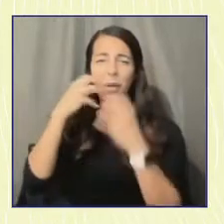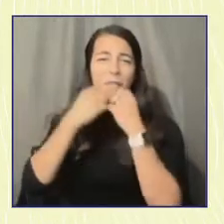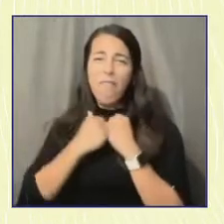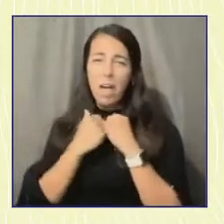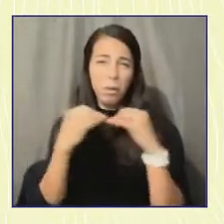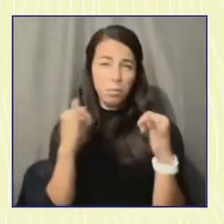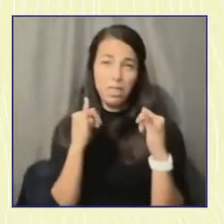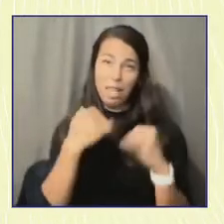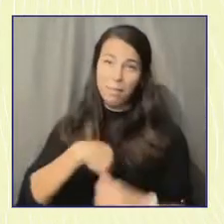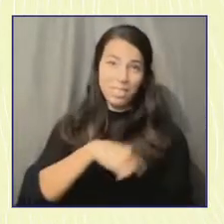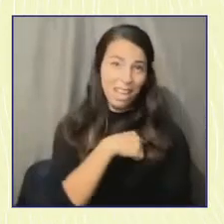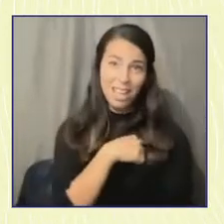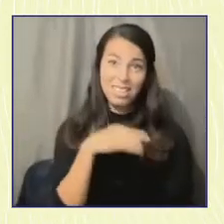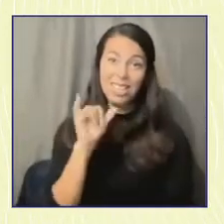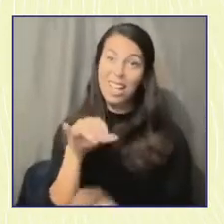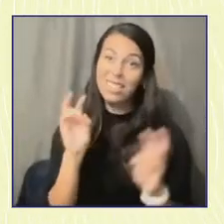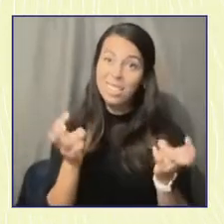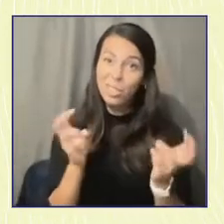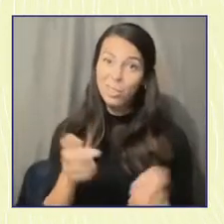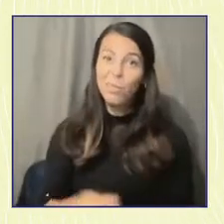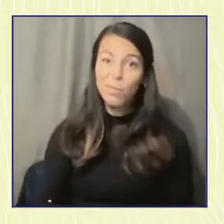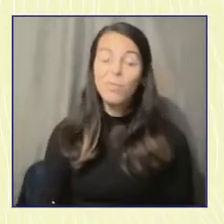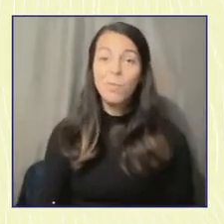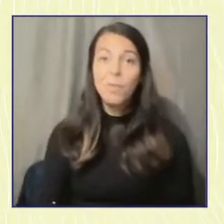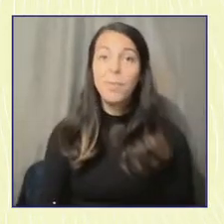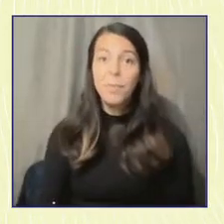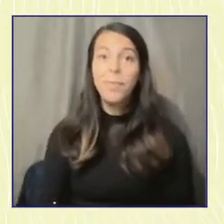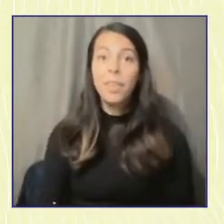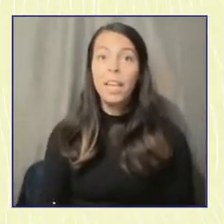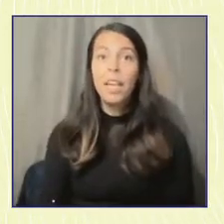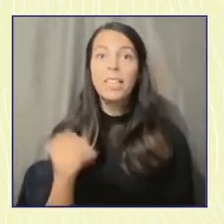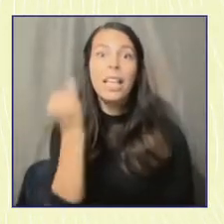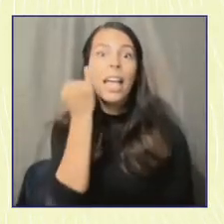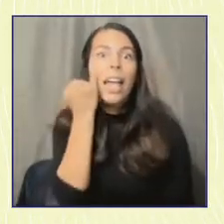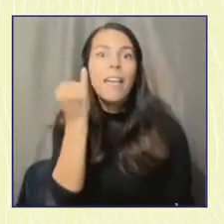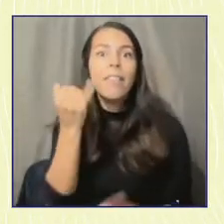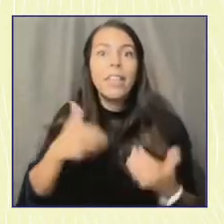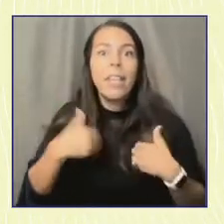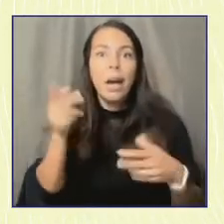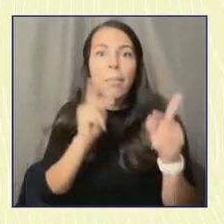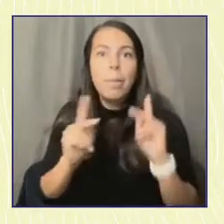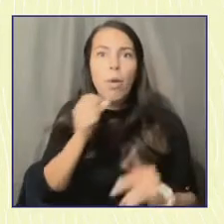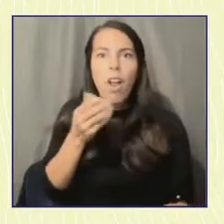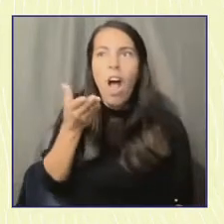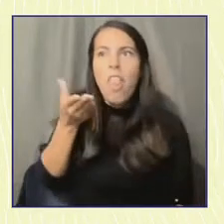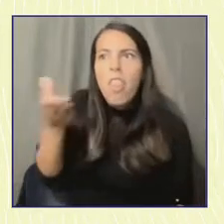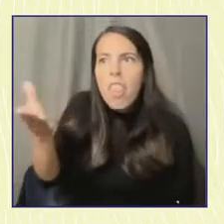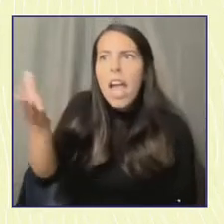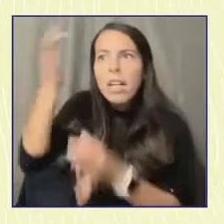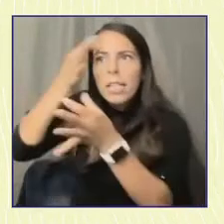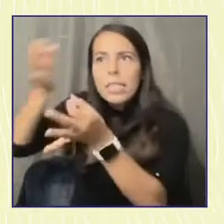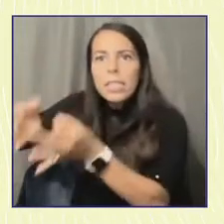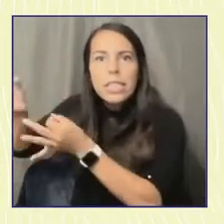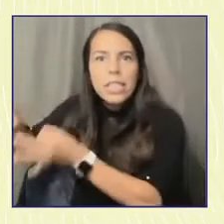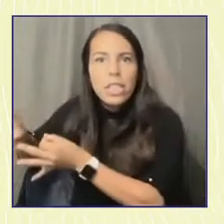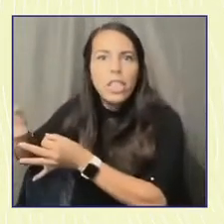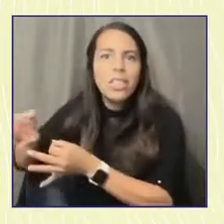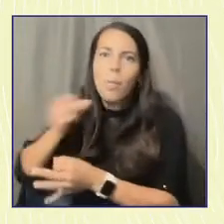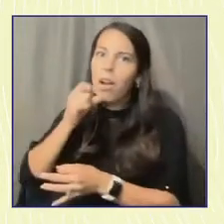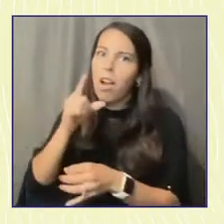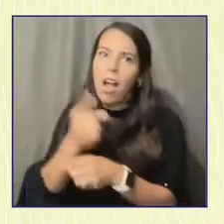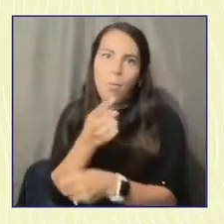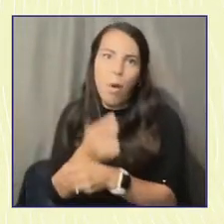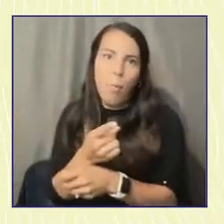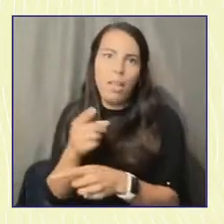Because when young people are not in the room, we are not properly represented. So how do we get